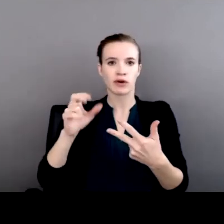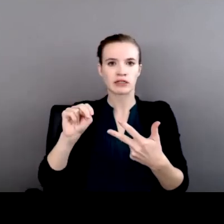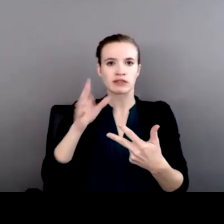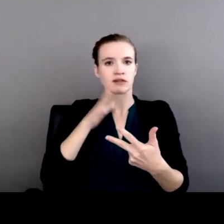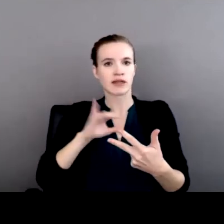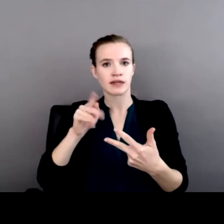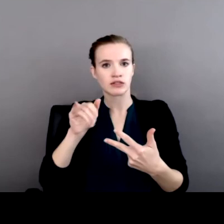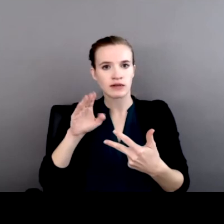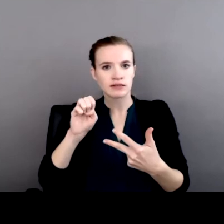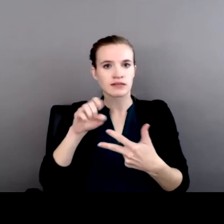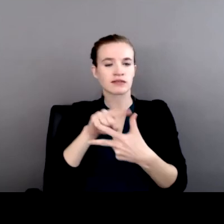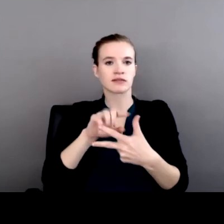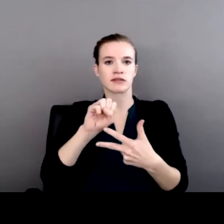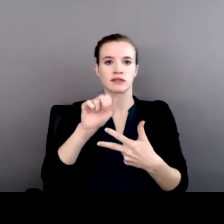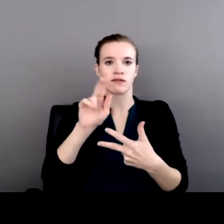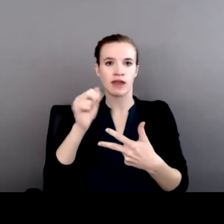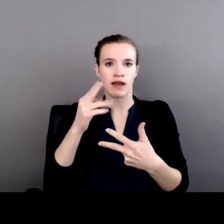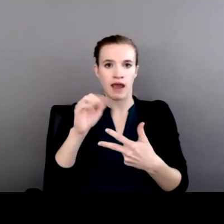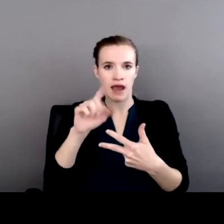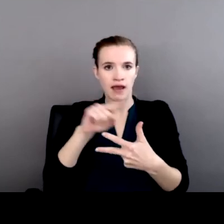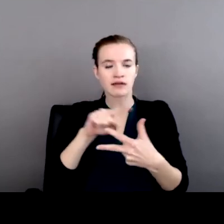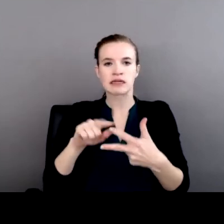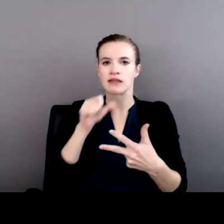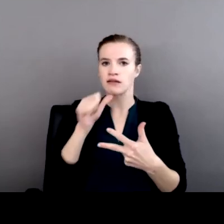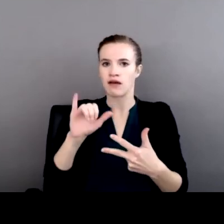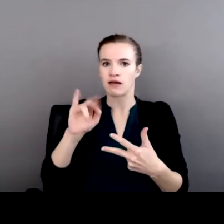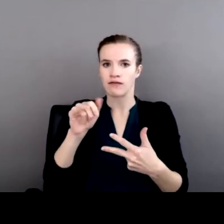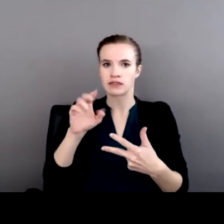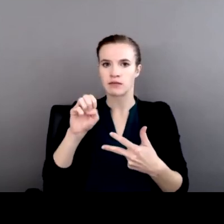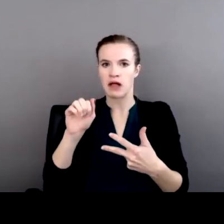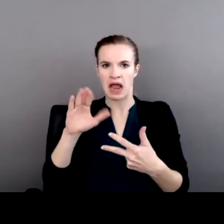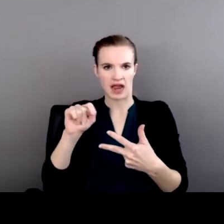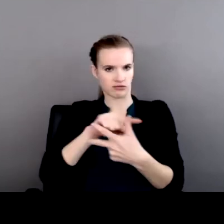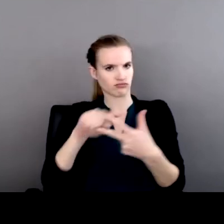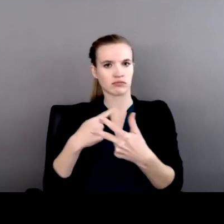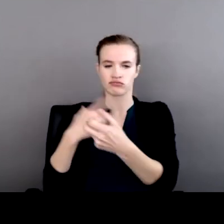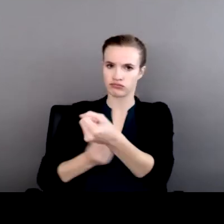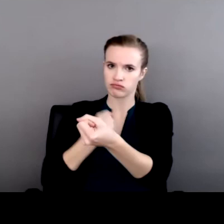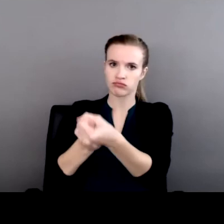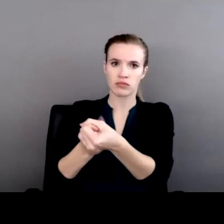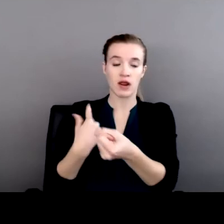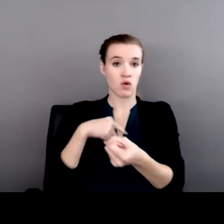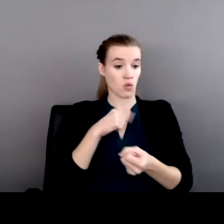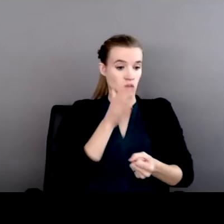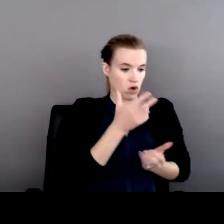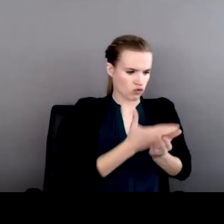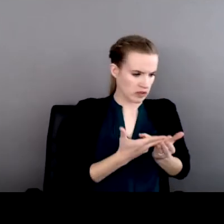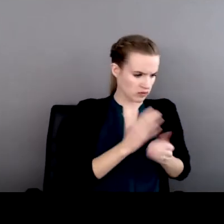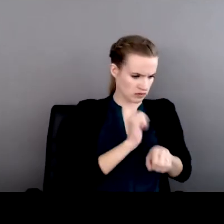Act and the Not Invisible Act. We are committing resources to better understand our